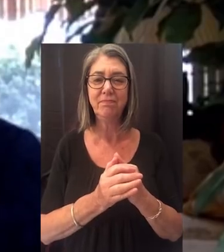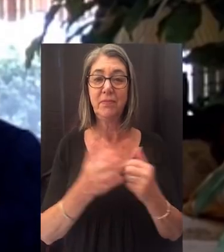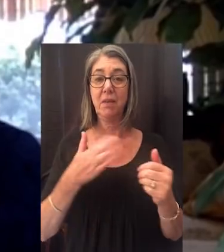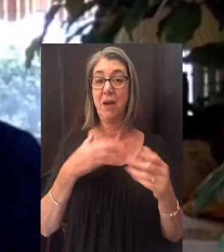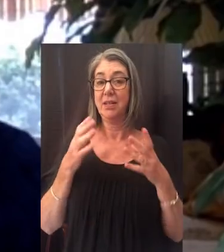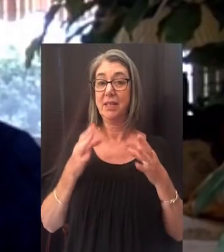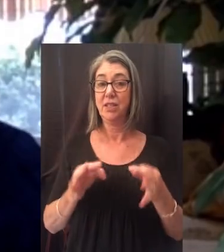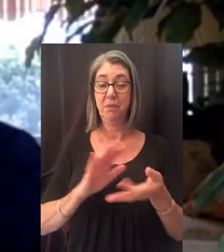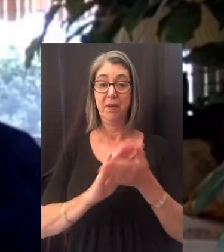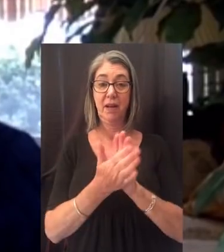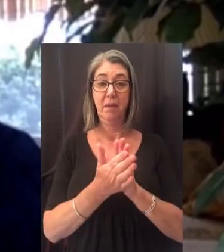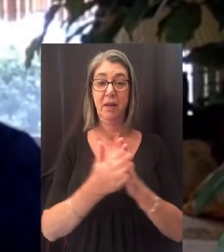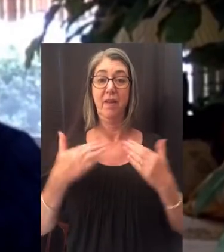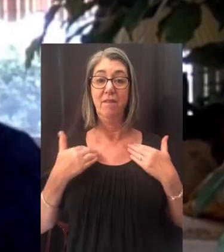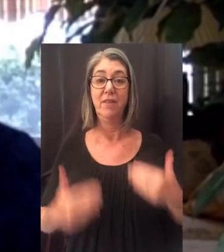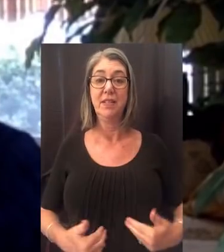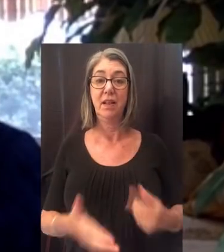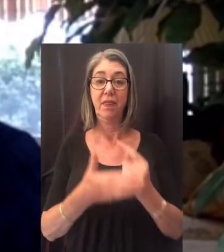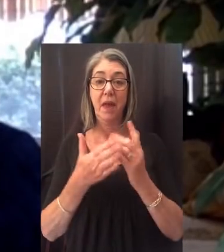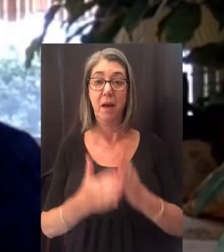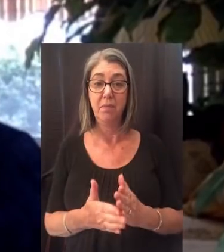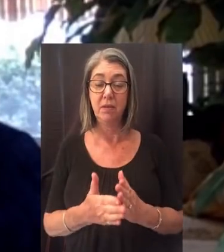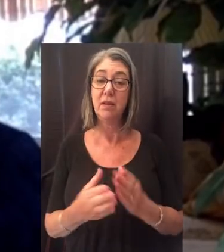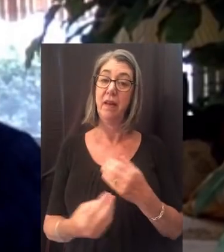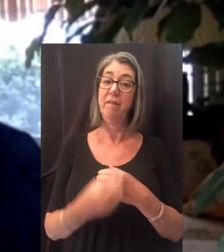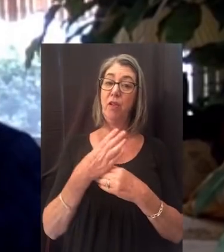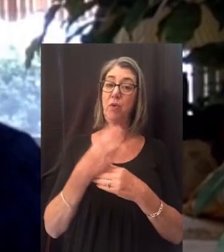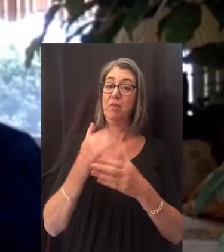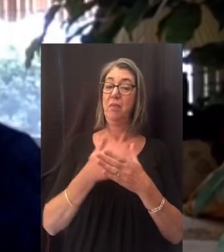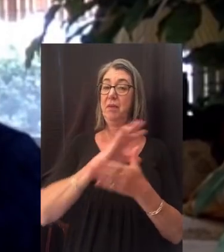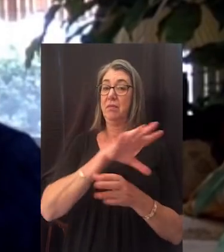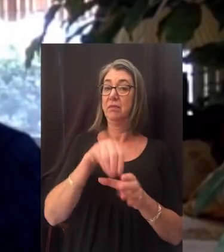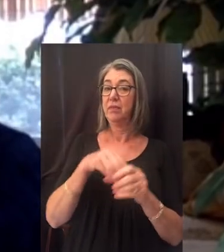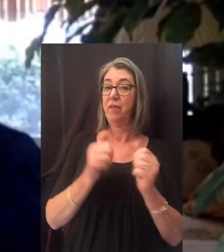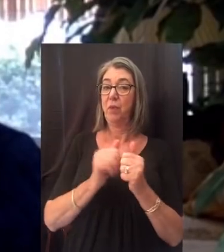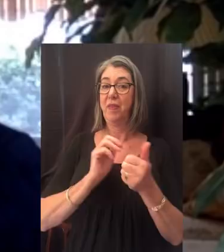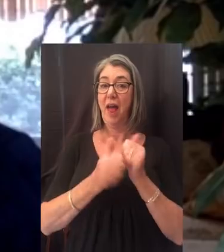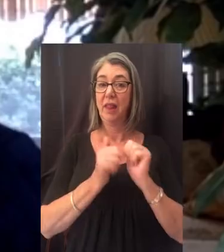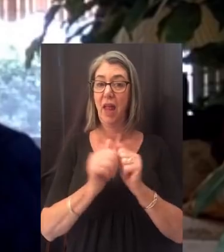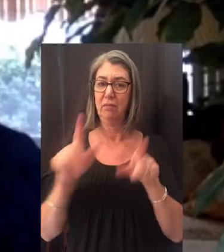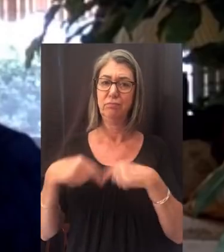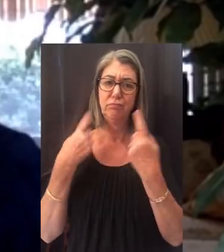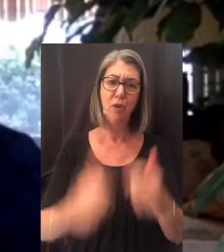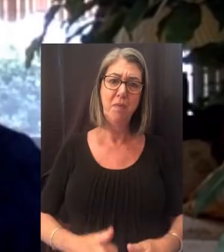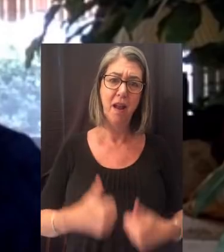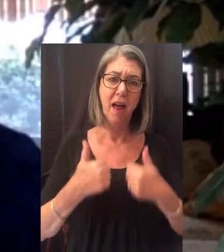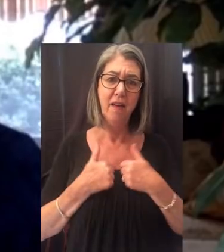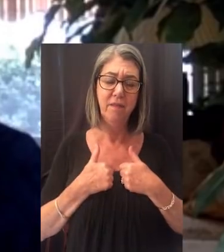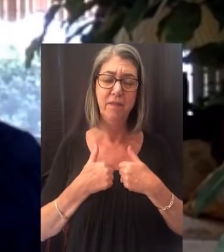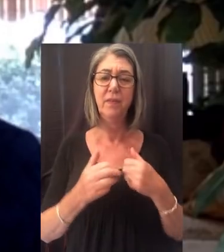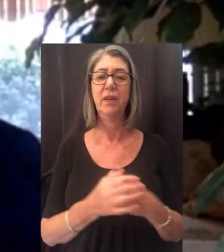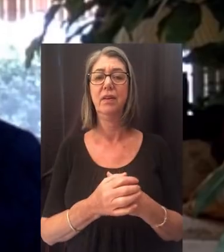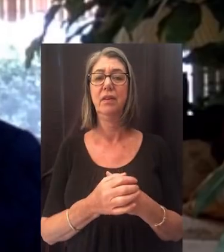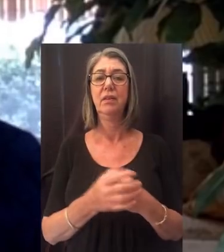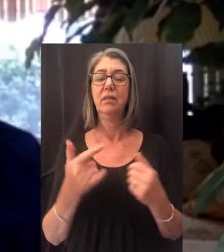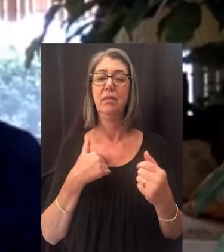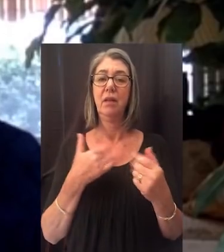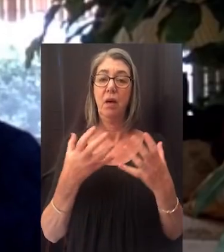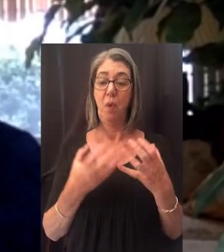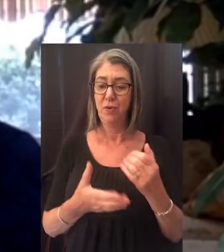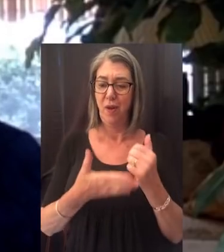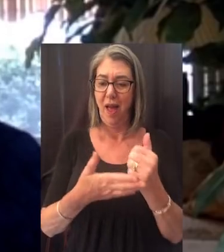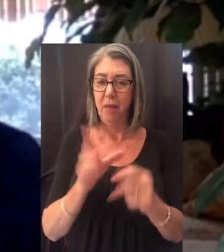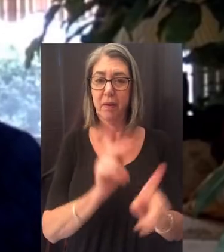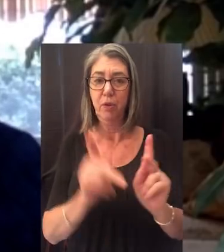My decision of becoming a physical therapist was influenced from being involved with athletics all my life. I wanted to